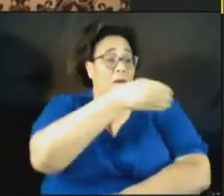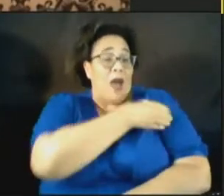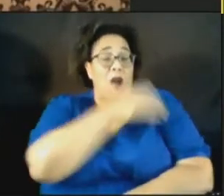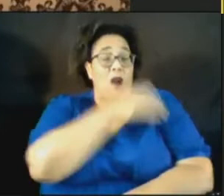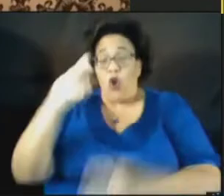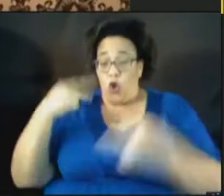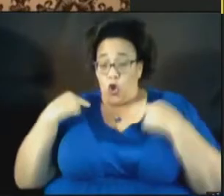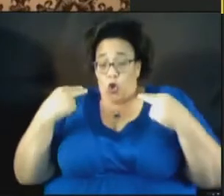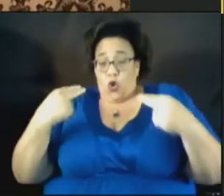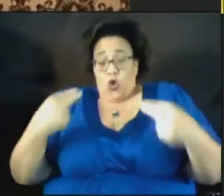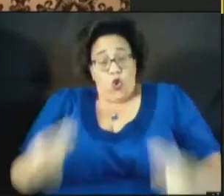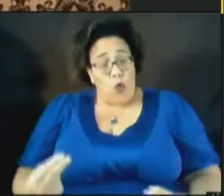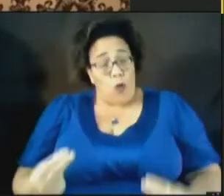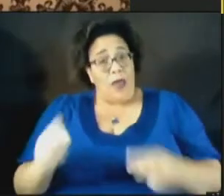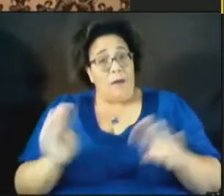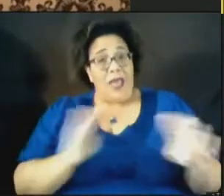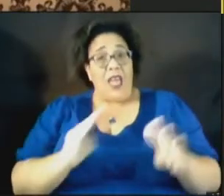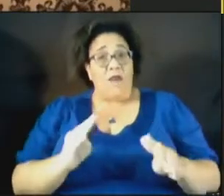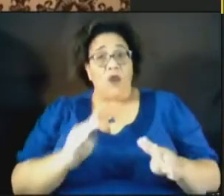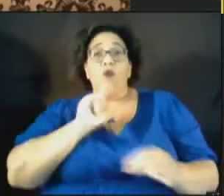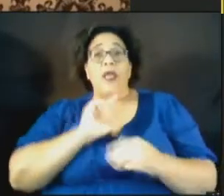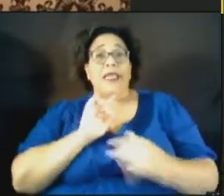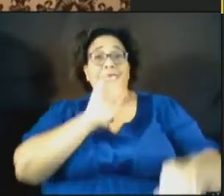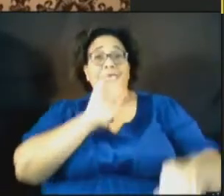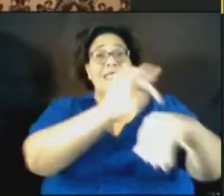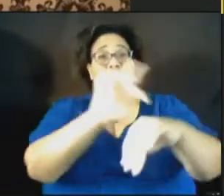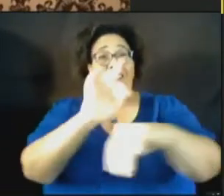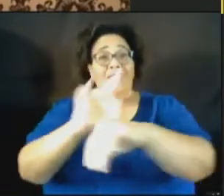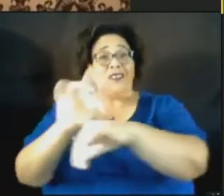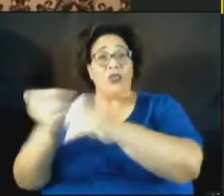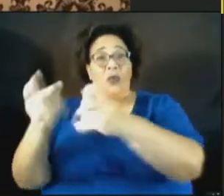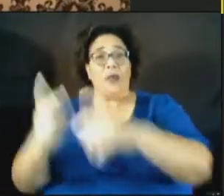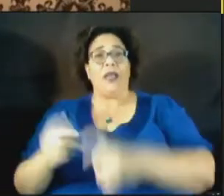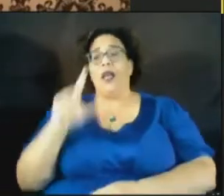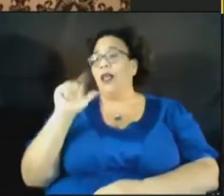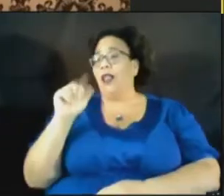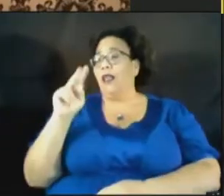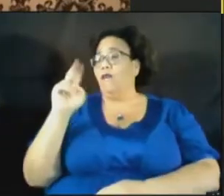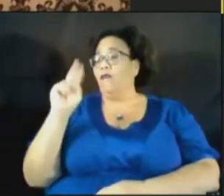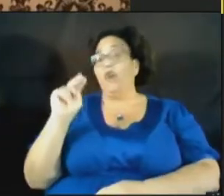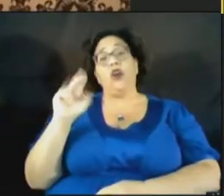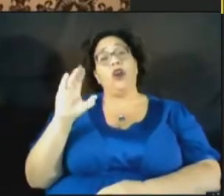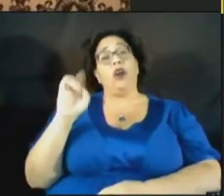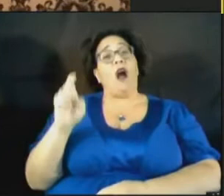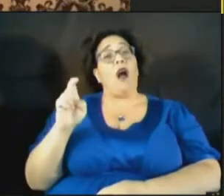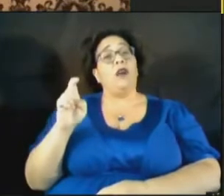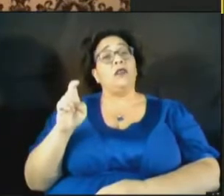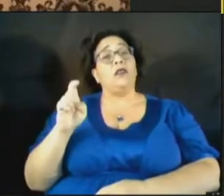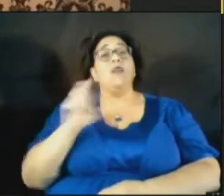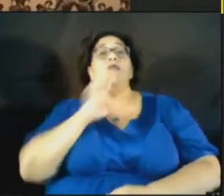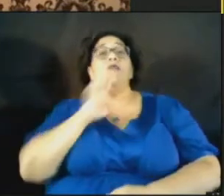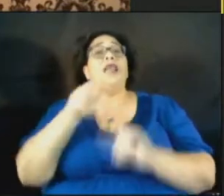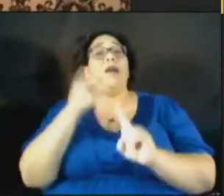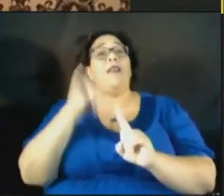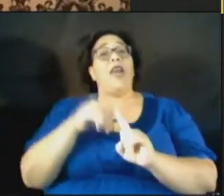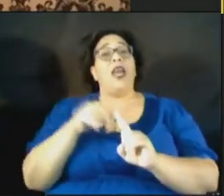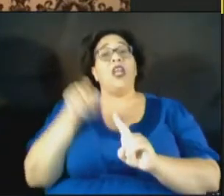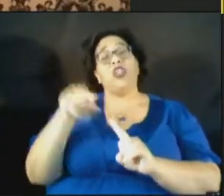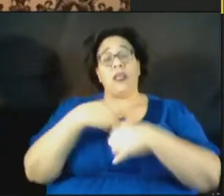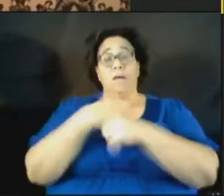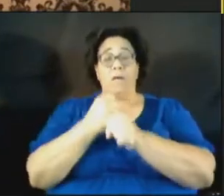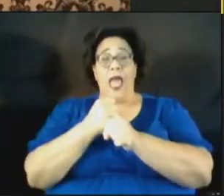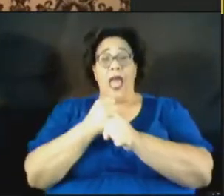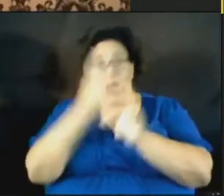who spoke to so many. Laverne Cox speaks about that in a video tribute which she made that aired during the